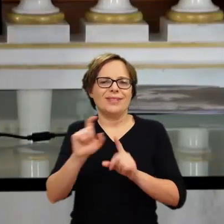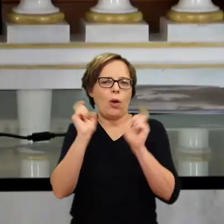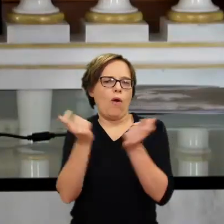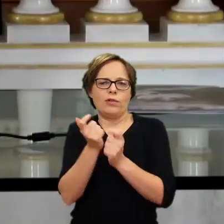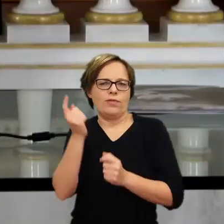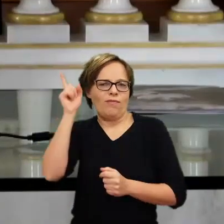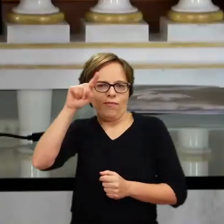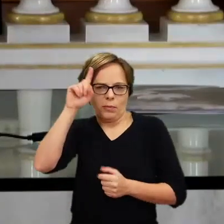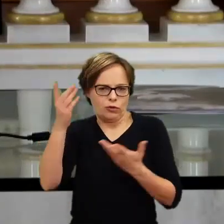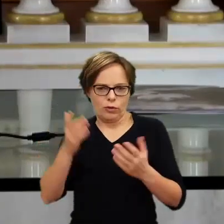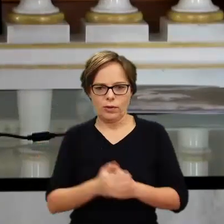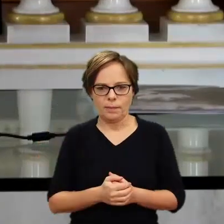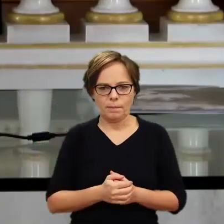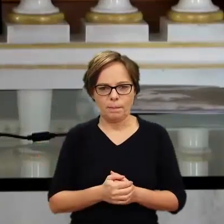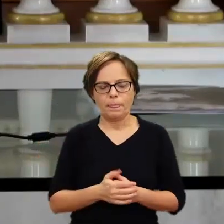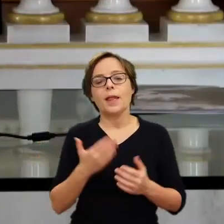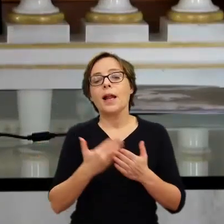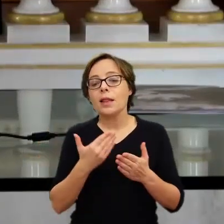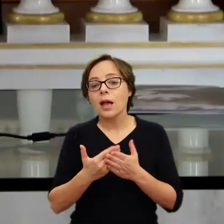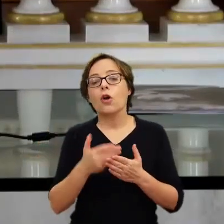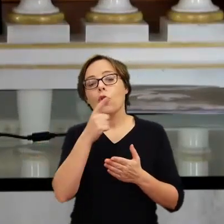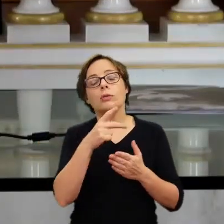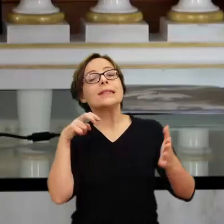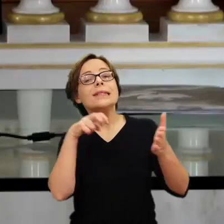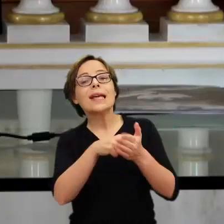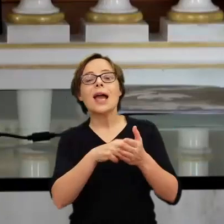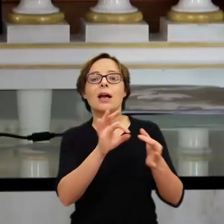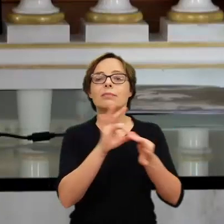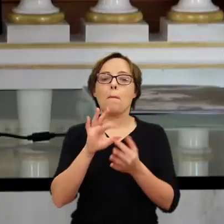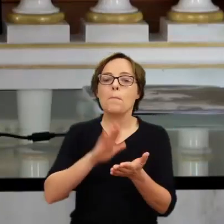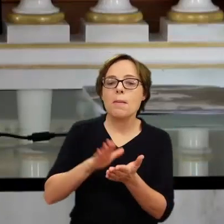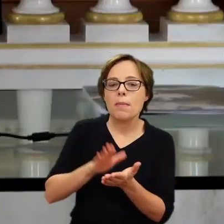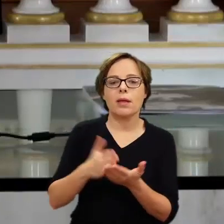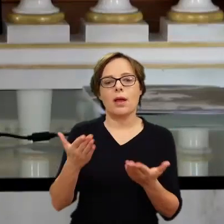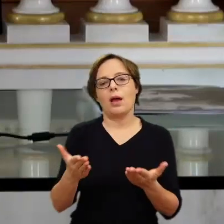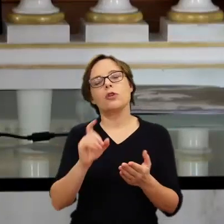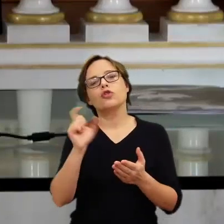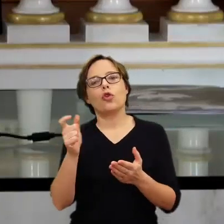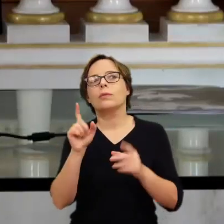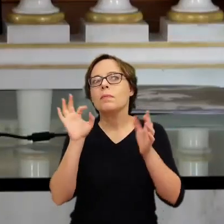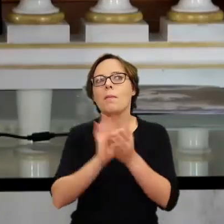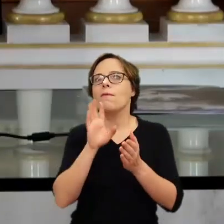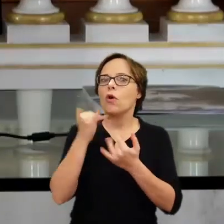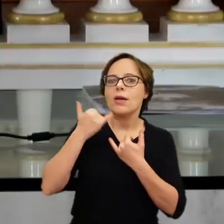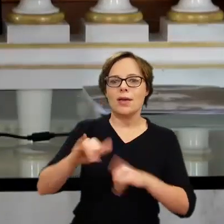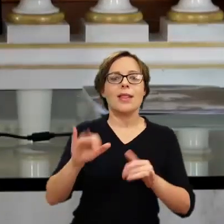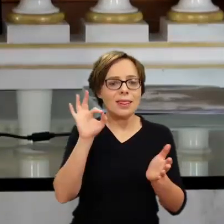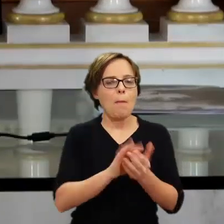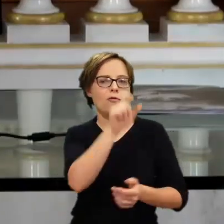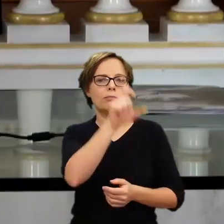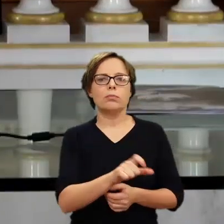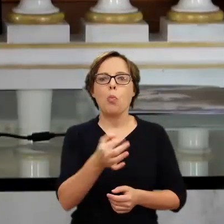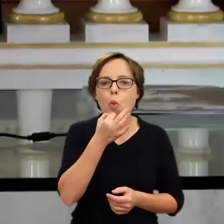And yeah, sort of, yeah. So the biblical idea is something, you it's something exotic. And, you know, it's clearly a young man